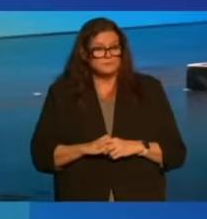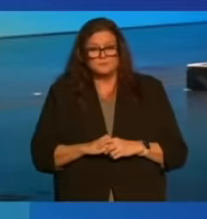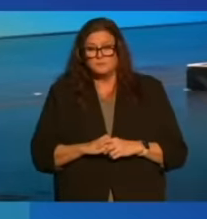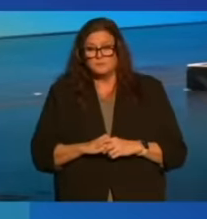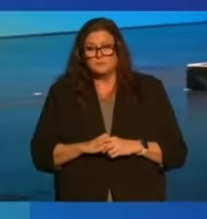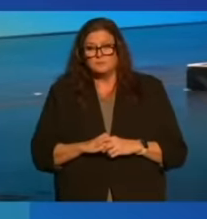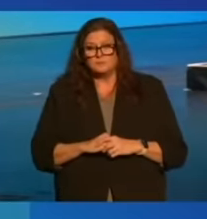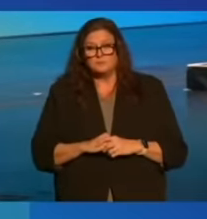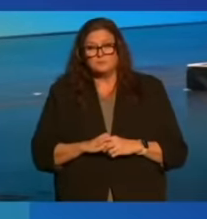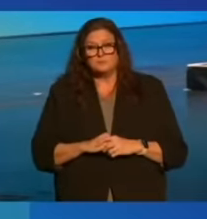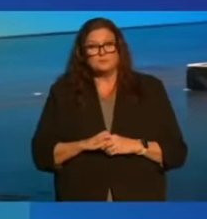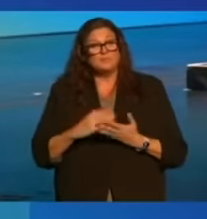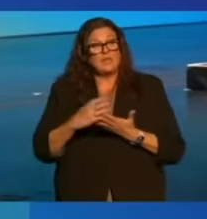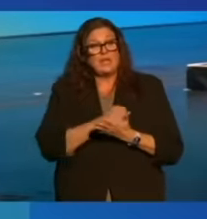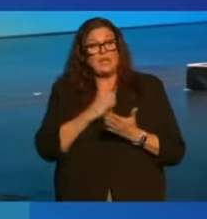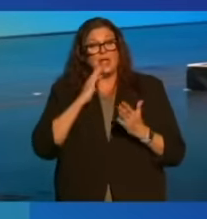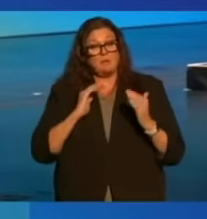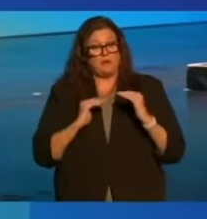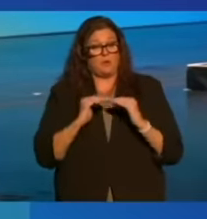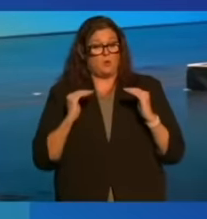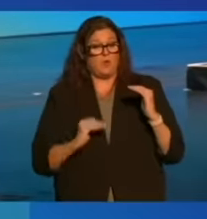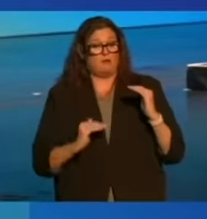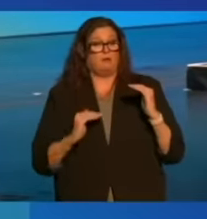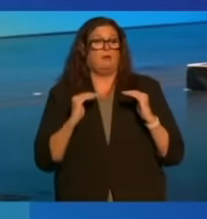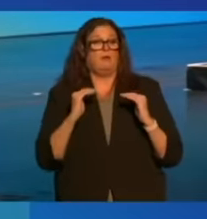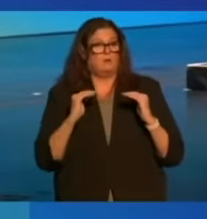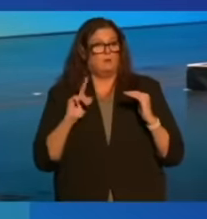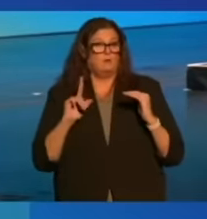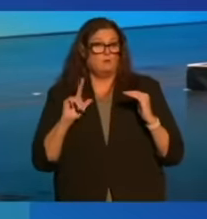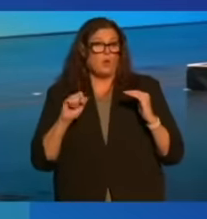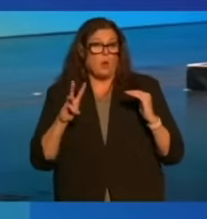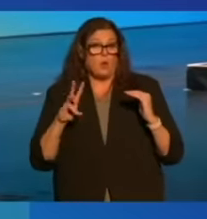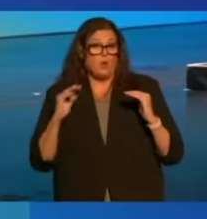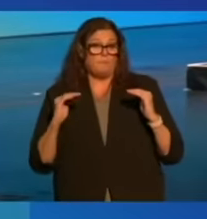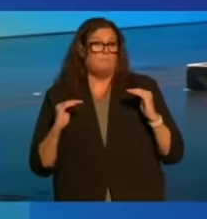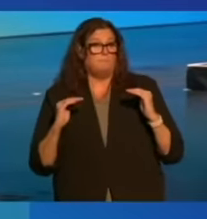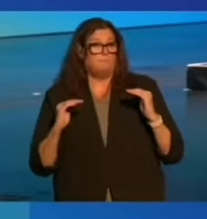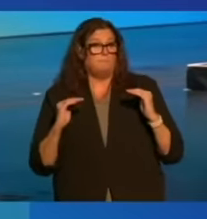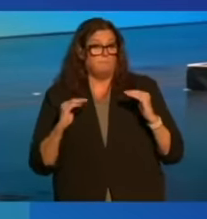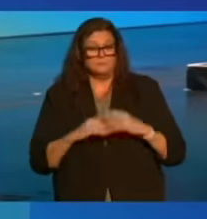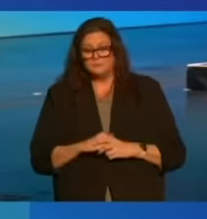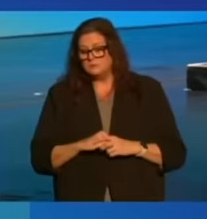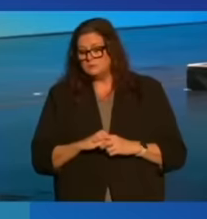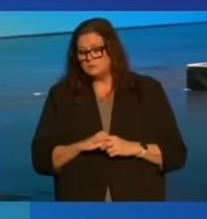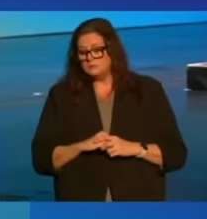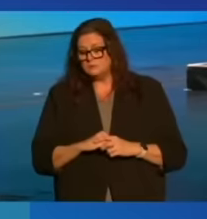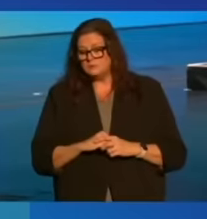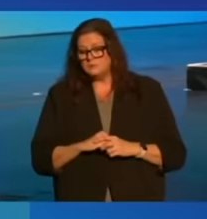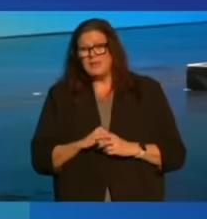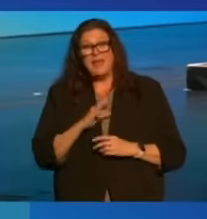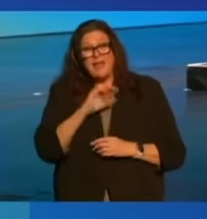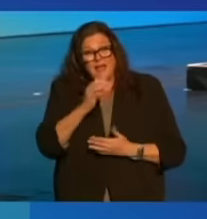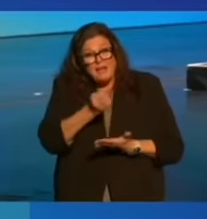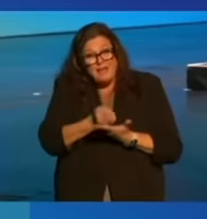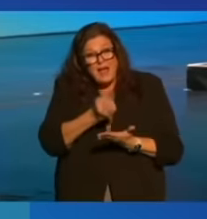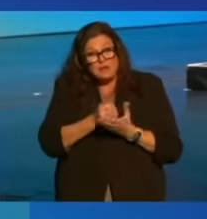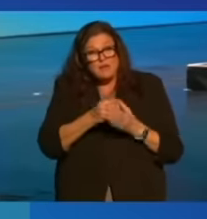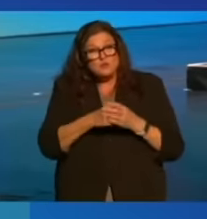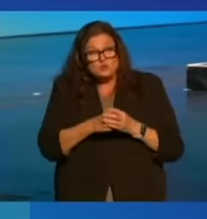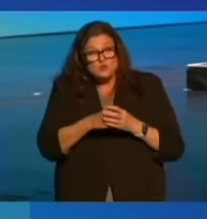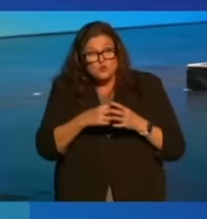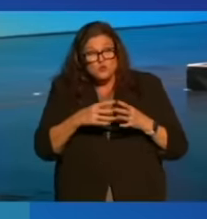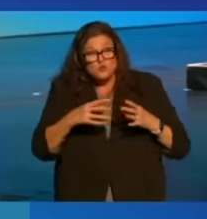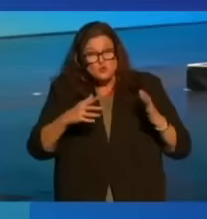income inequality was at a low ebb. And the economy grew